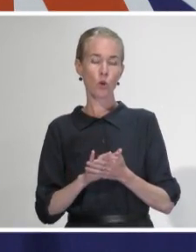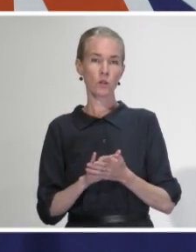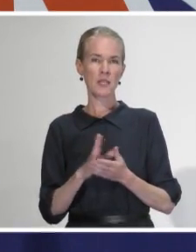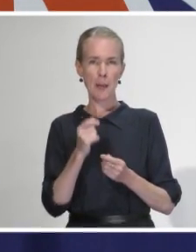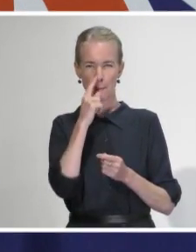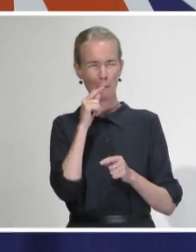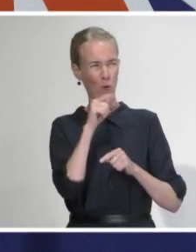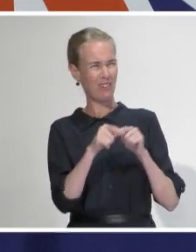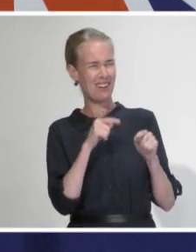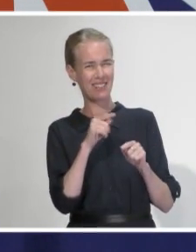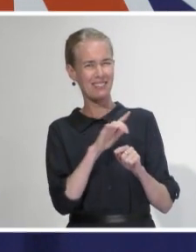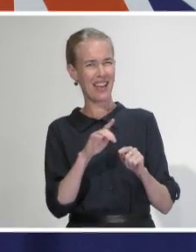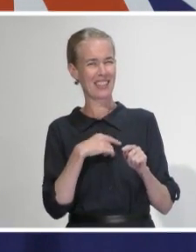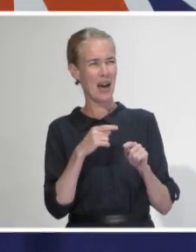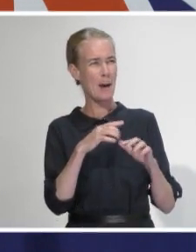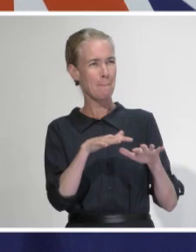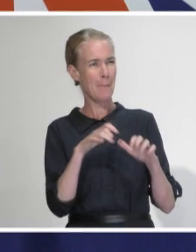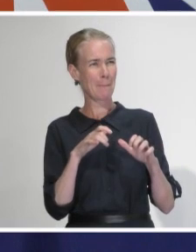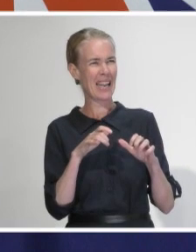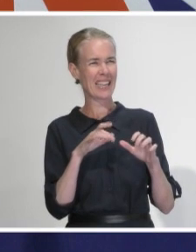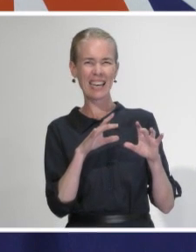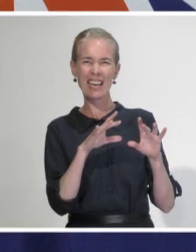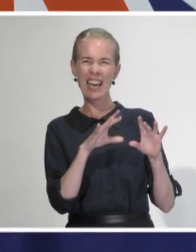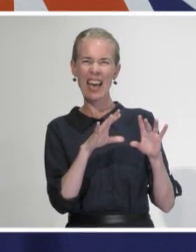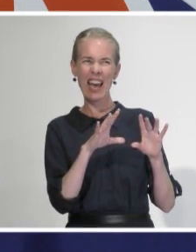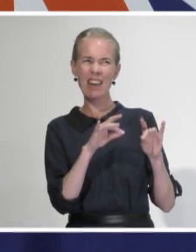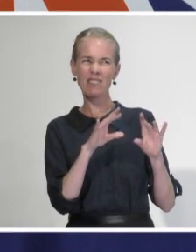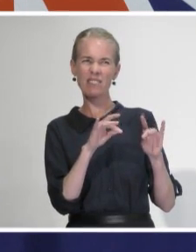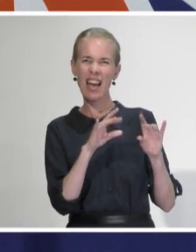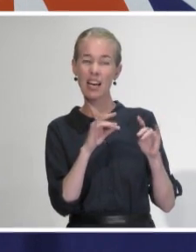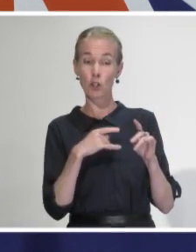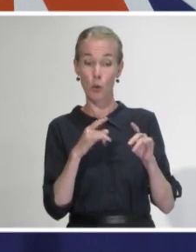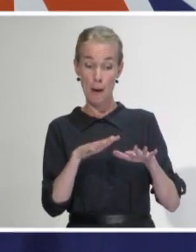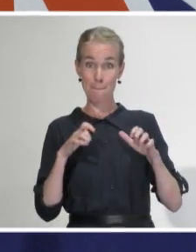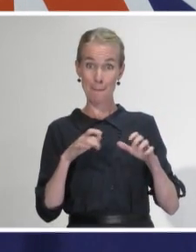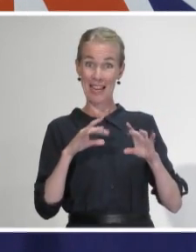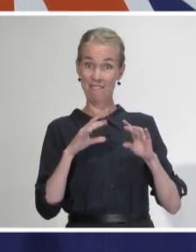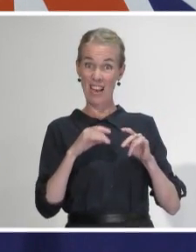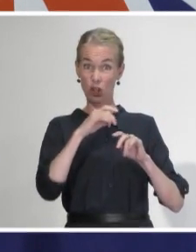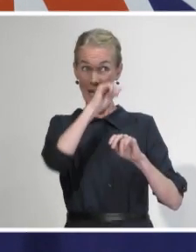specialists about staff not working solely within their designated areas. Are you aware of that criticism?